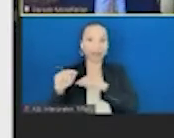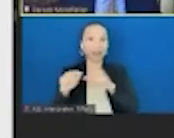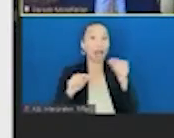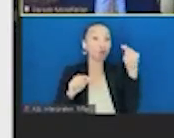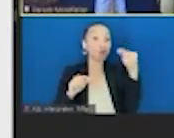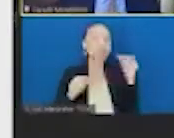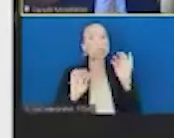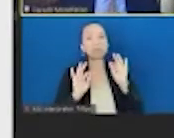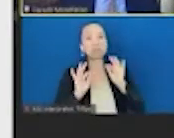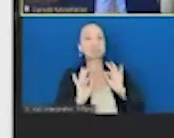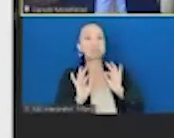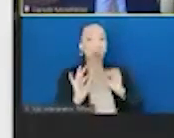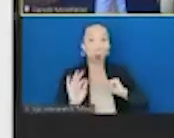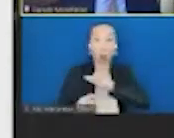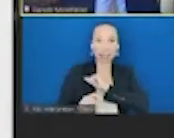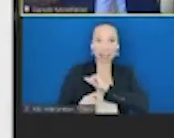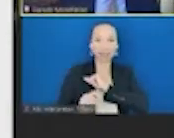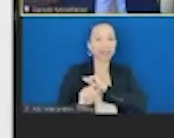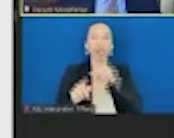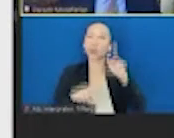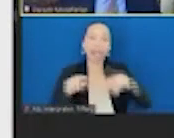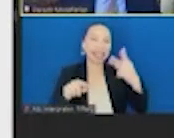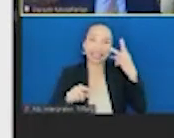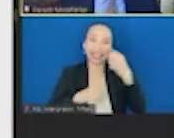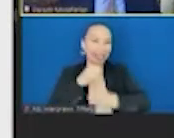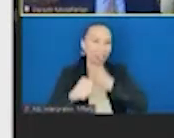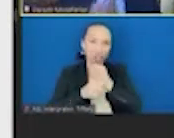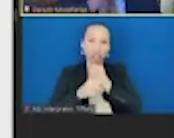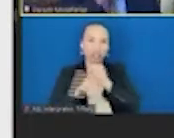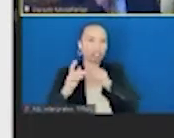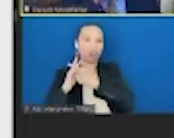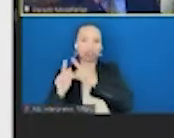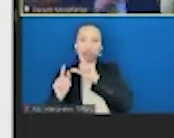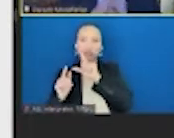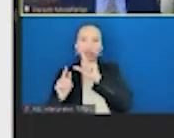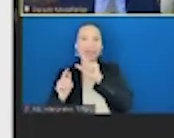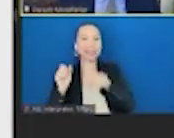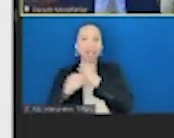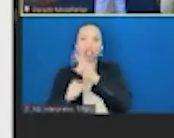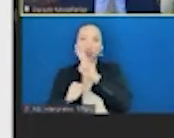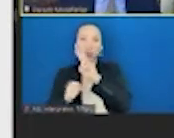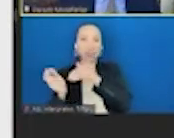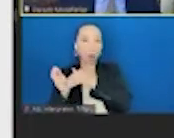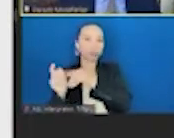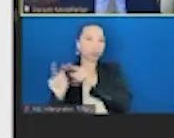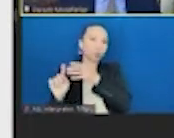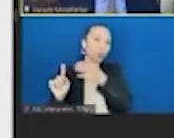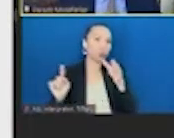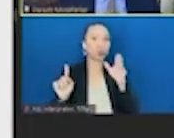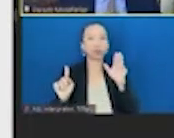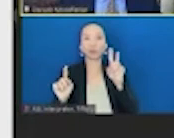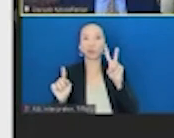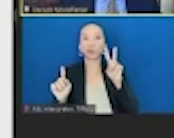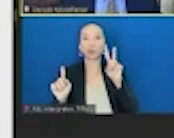ideal quality. And these are years, you can't see the years, it goes from about 2000 to 2016. And so what did we find? We found that,